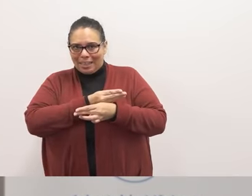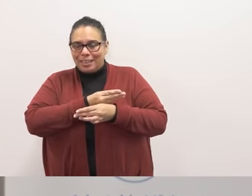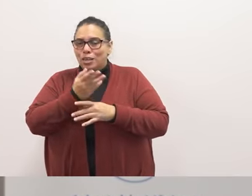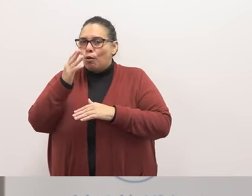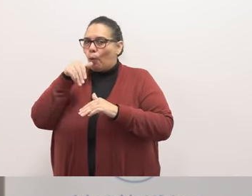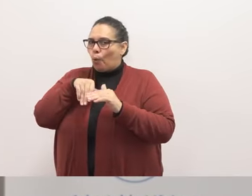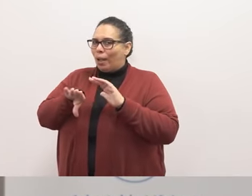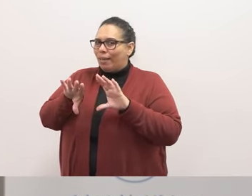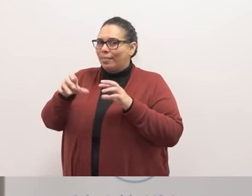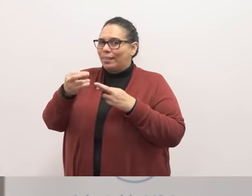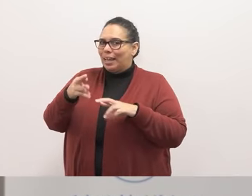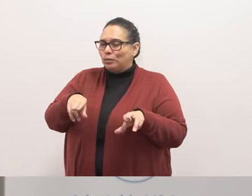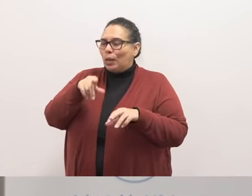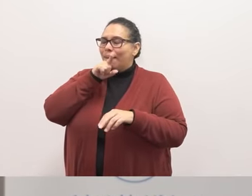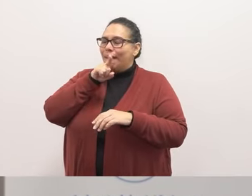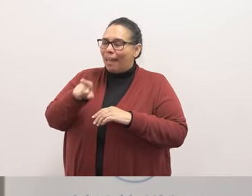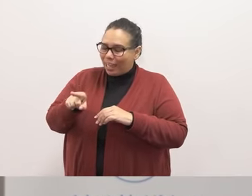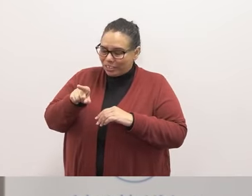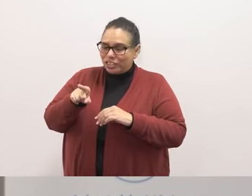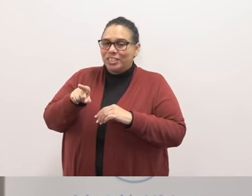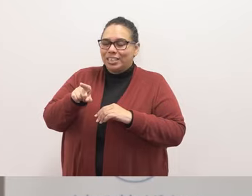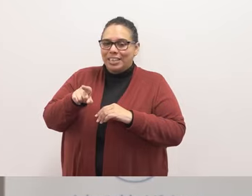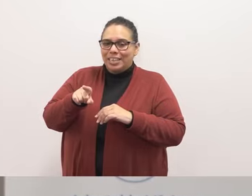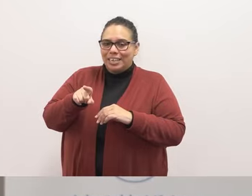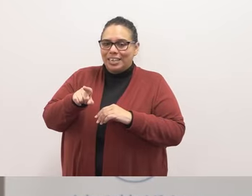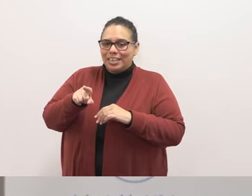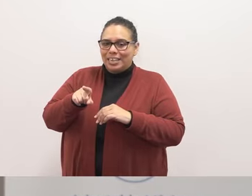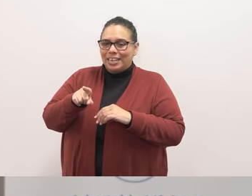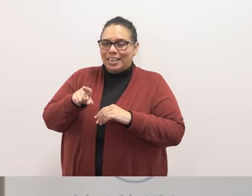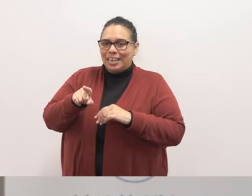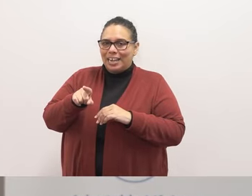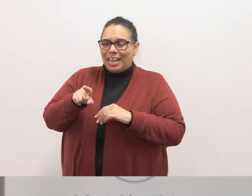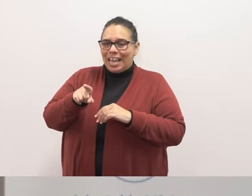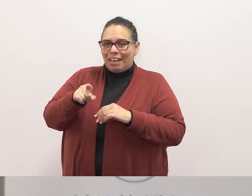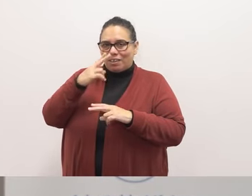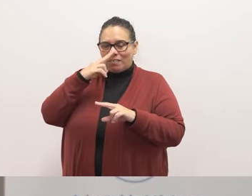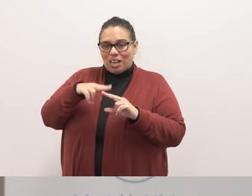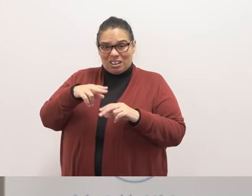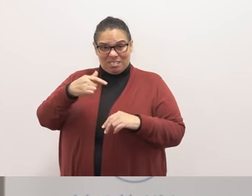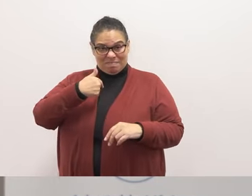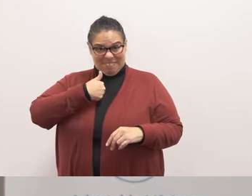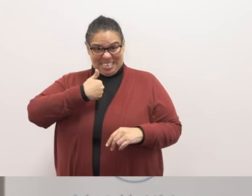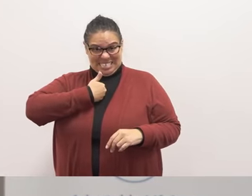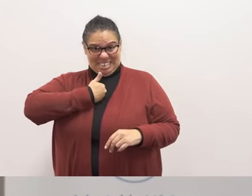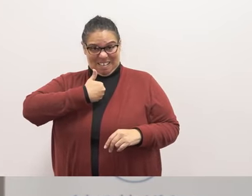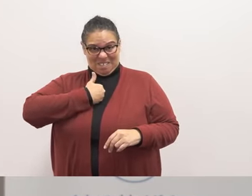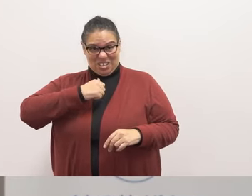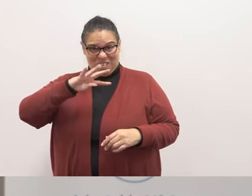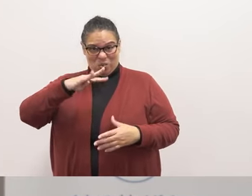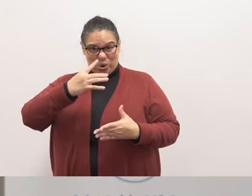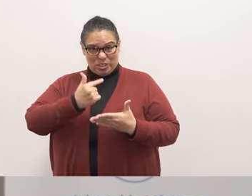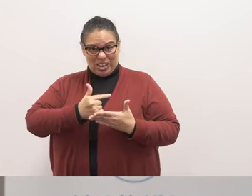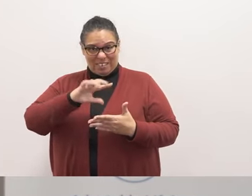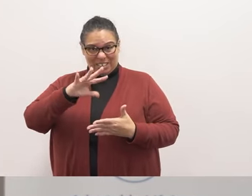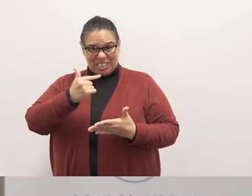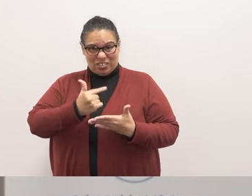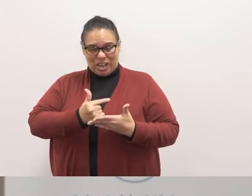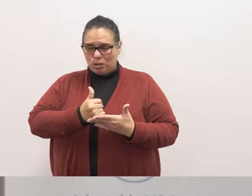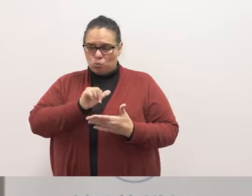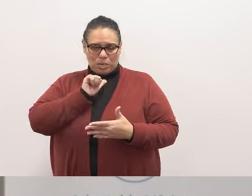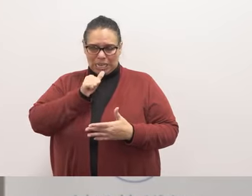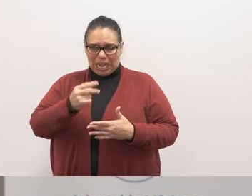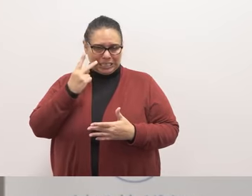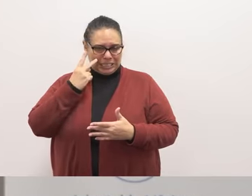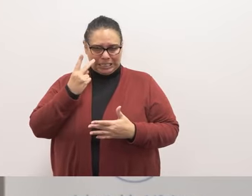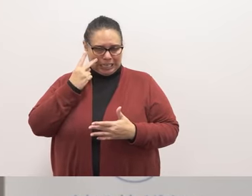these classrooms they're actually if you walked into a classroom when i was in fourth and fifth grade you you would not have witnessed kids having